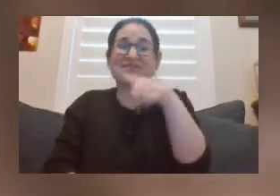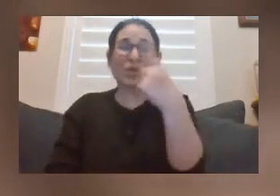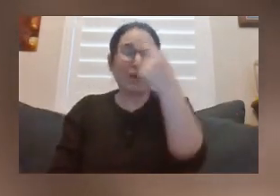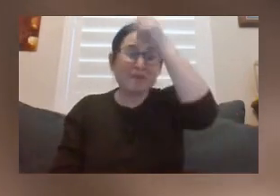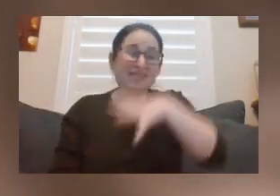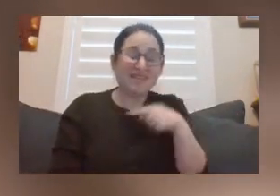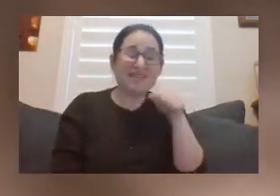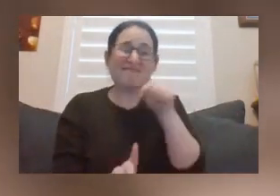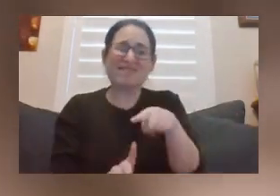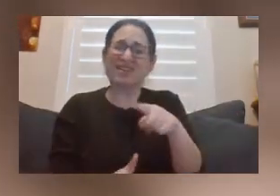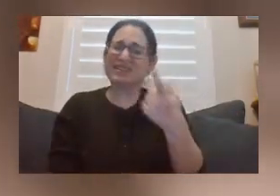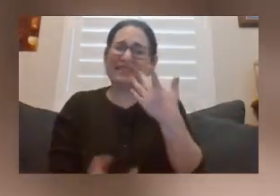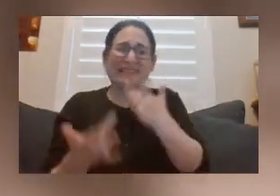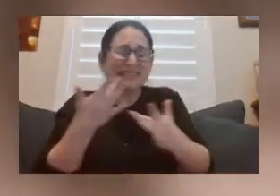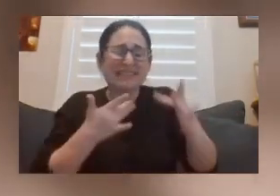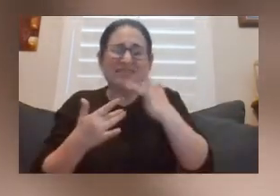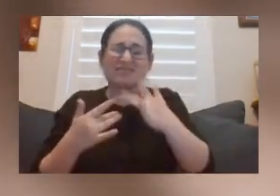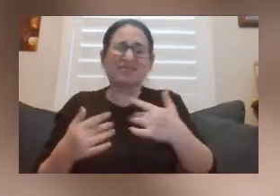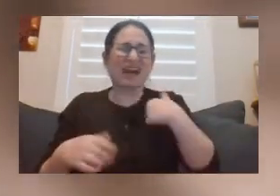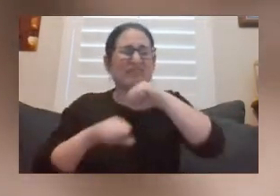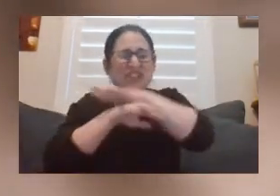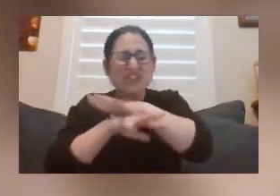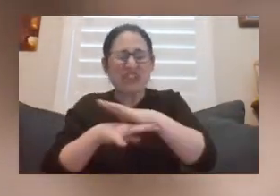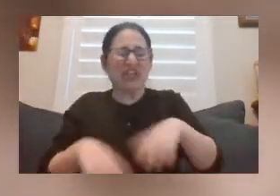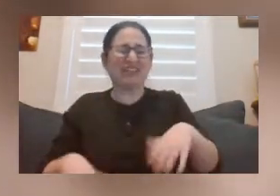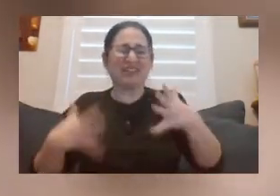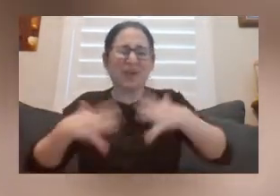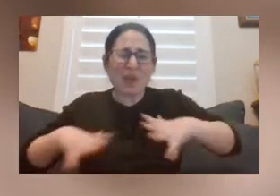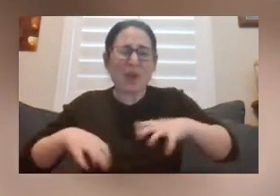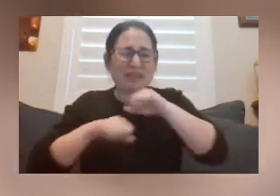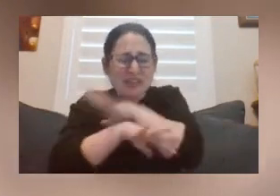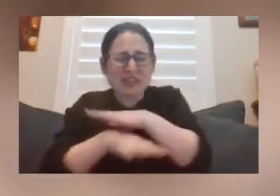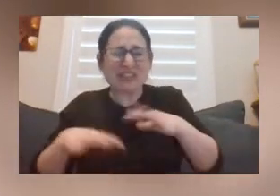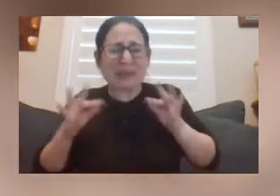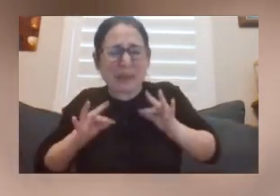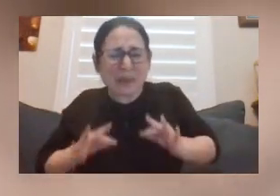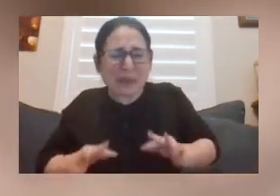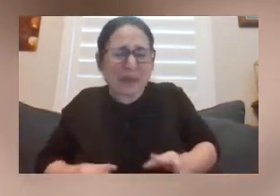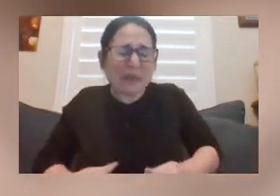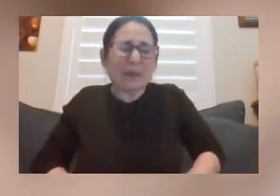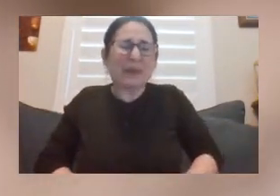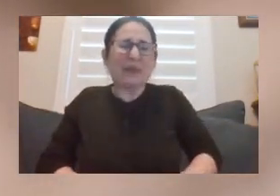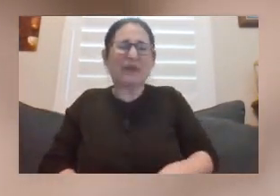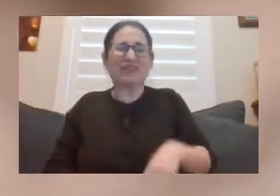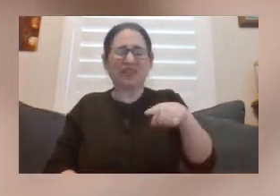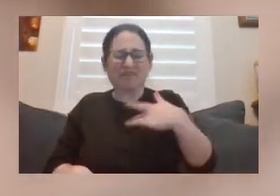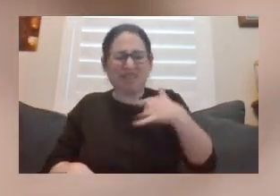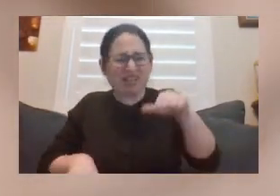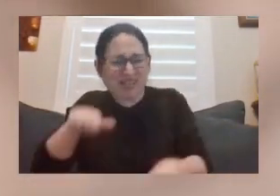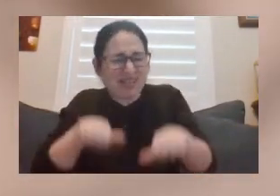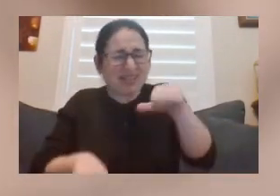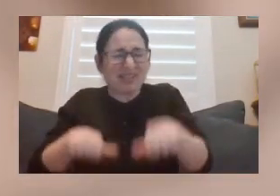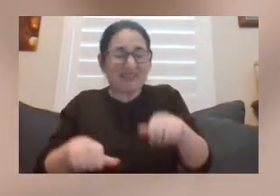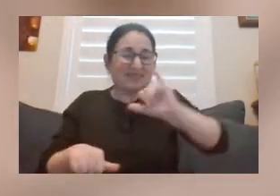his fringed, hunching shirt to his chest to steal a bit more warmth in this cold and dreary scene. Imagine the